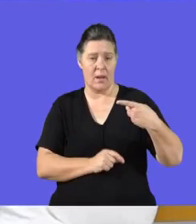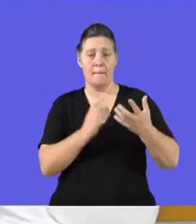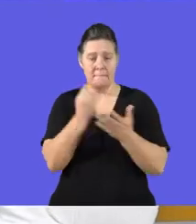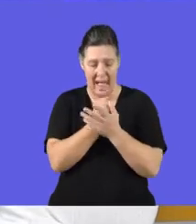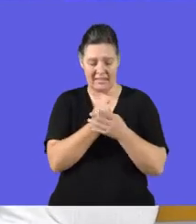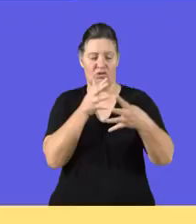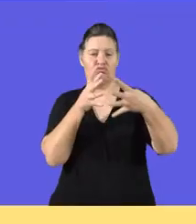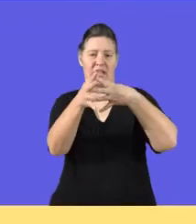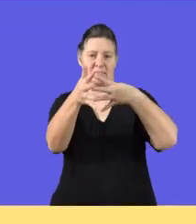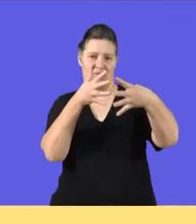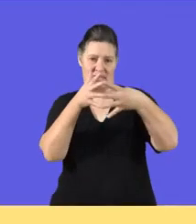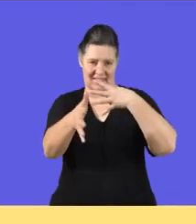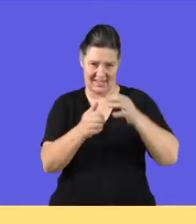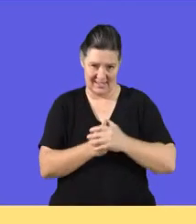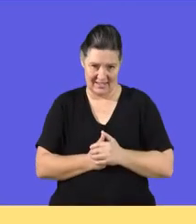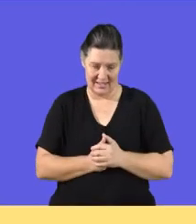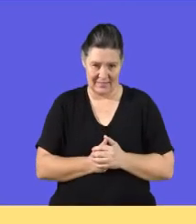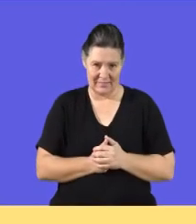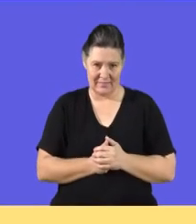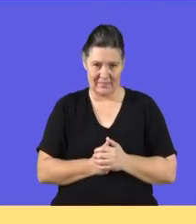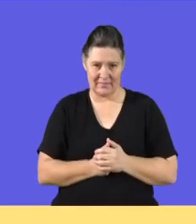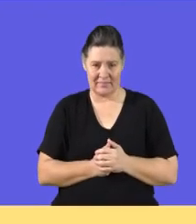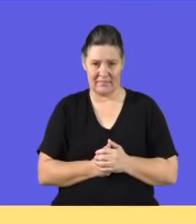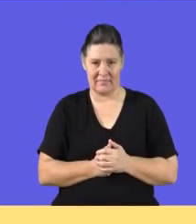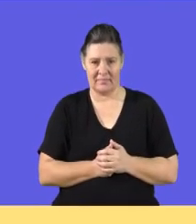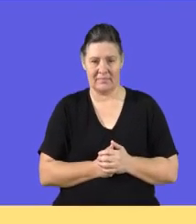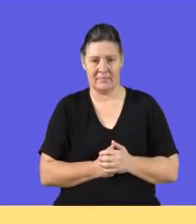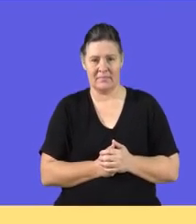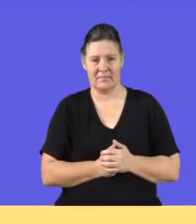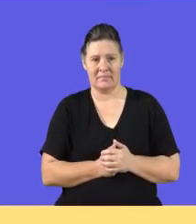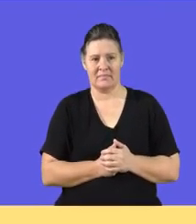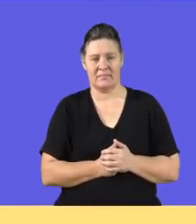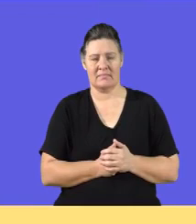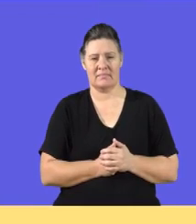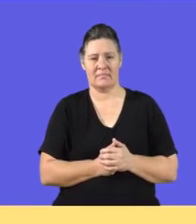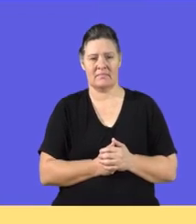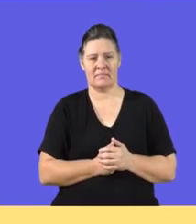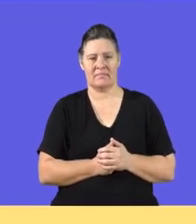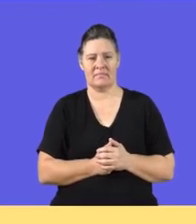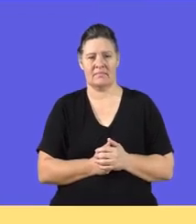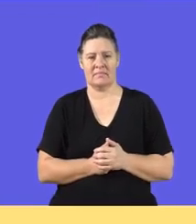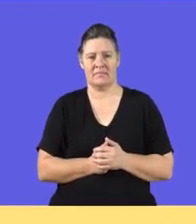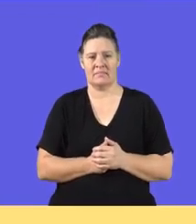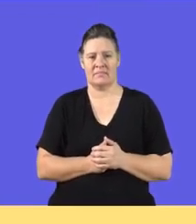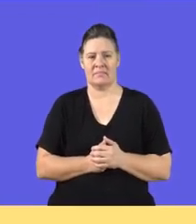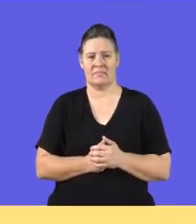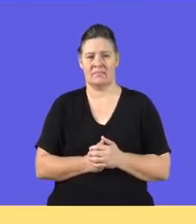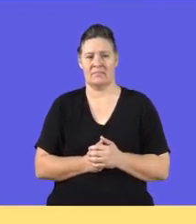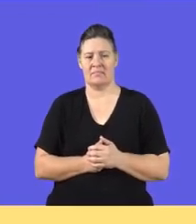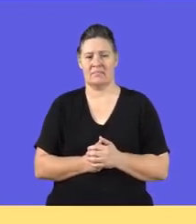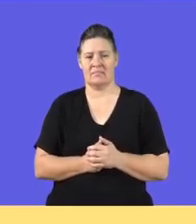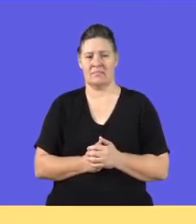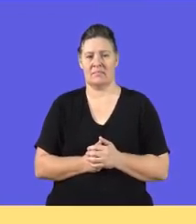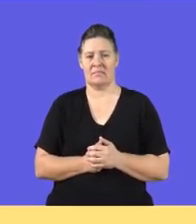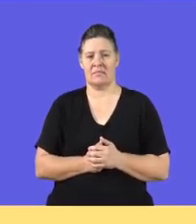transparency. So we're going to come here. The first business principle that he has to consider is transparency.